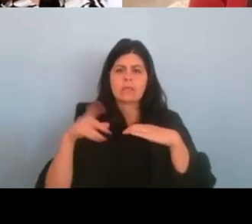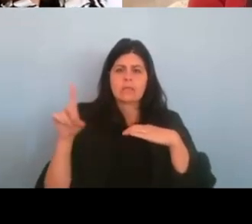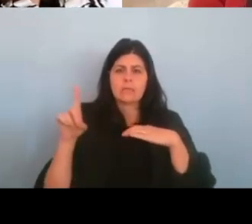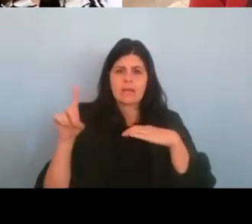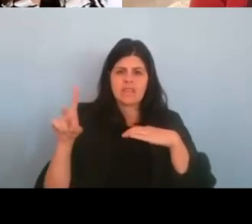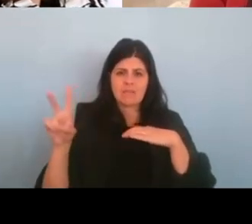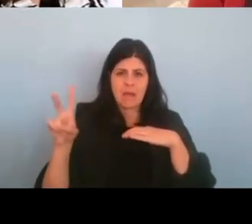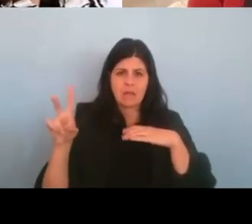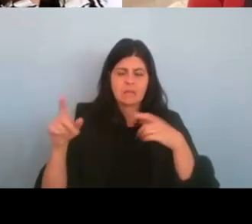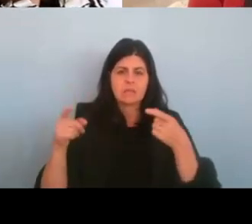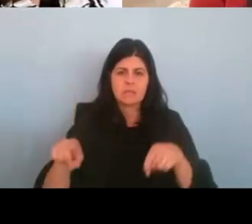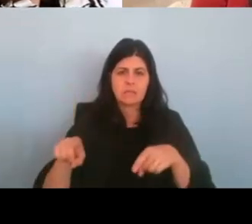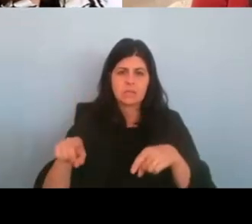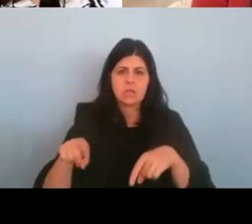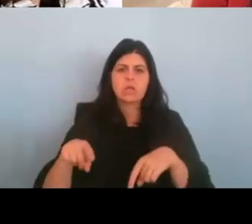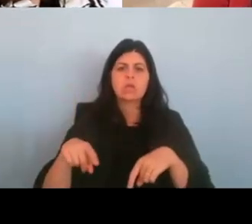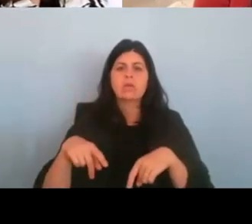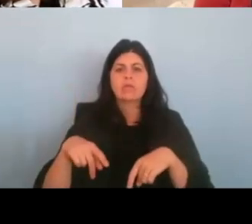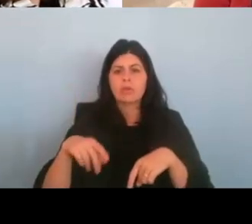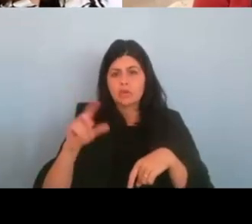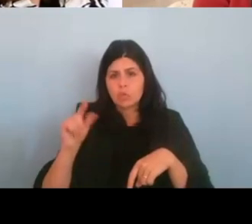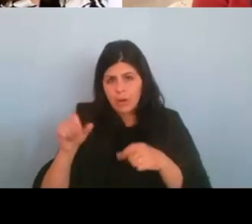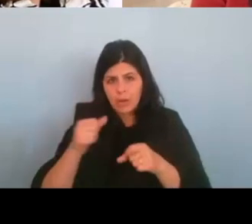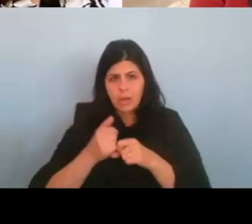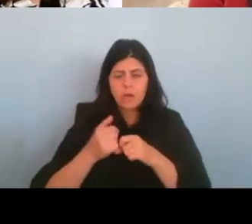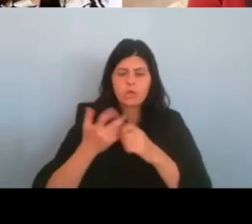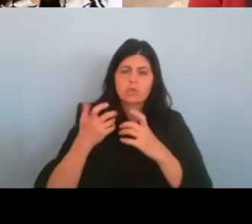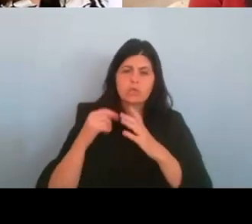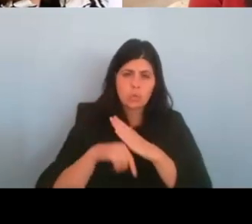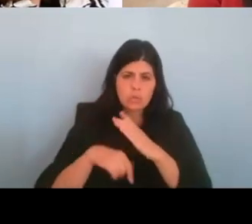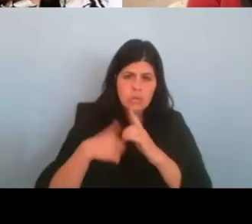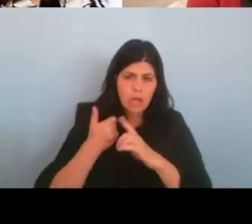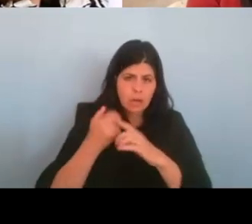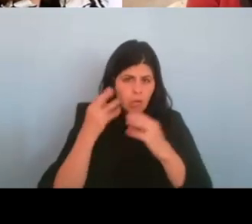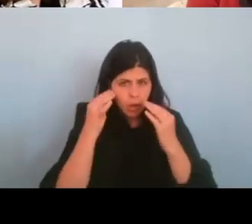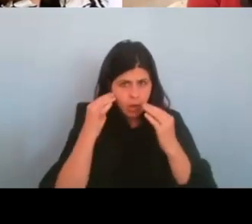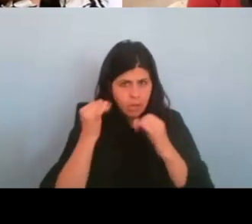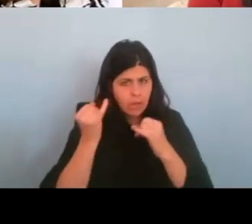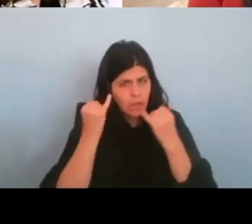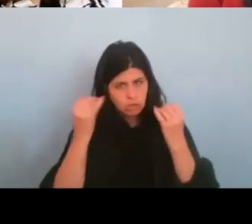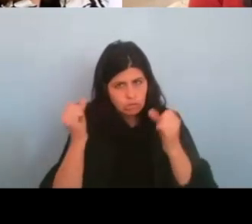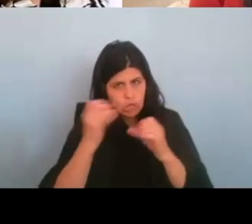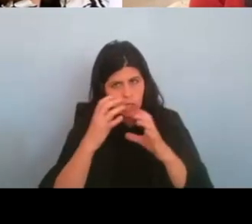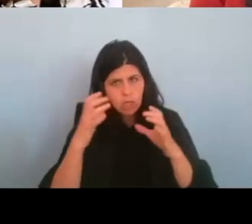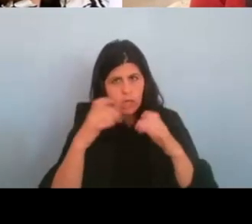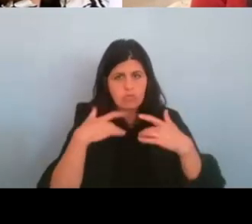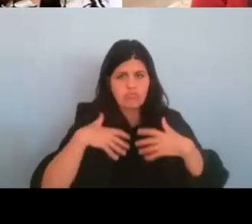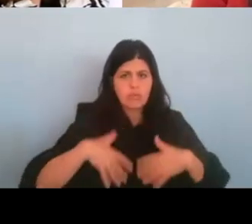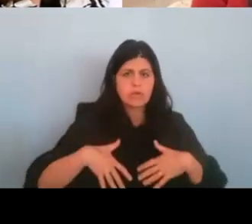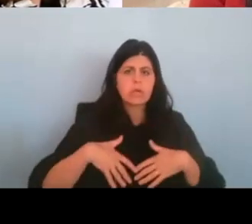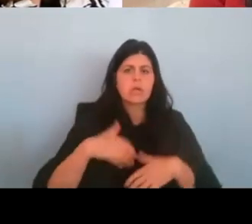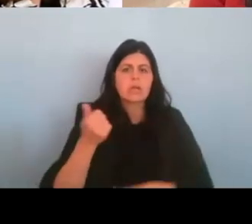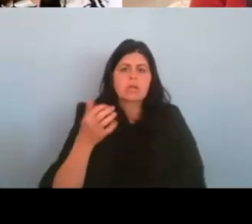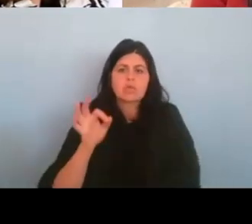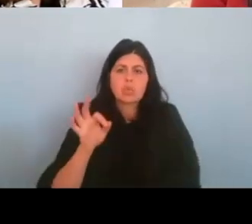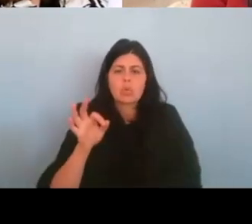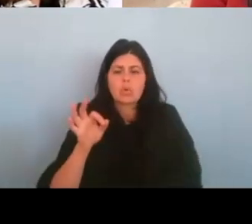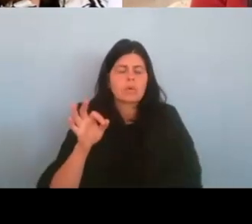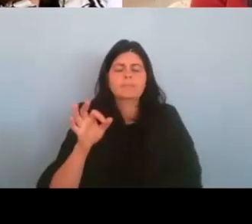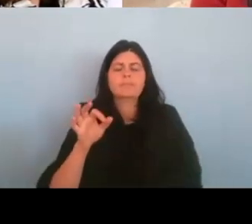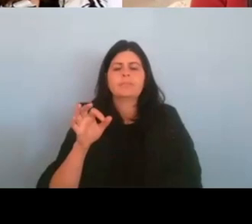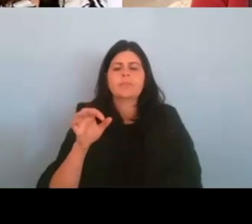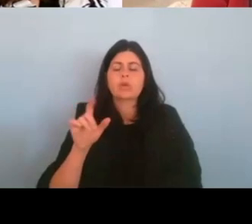of two decades with suicidal ideation and depression. And then in 2019, she discovered a nonprofit that helps people with